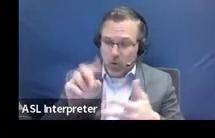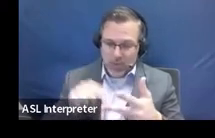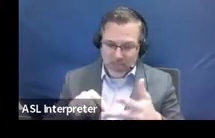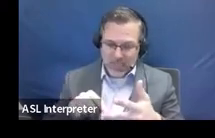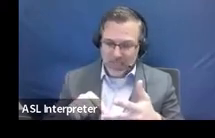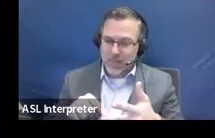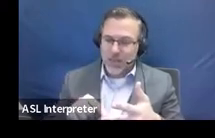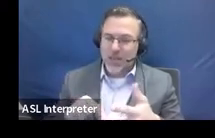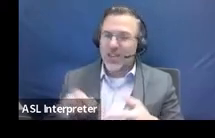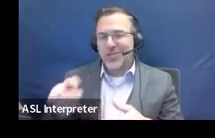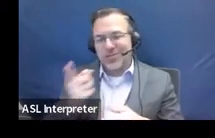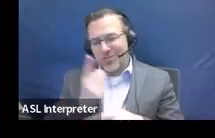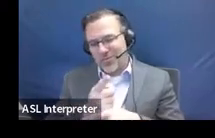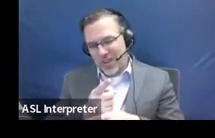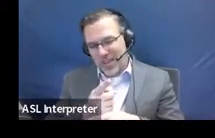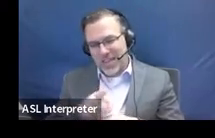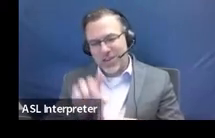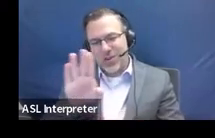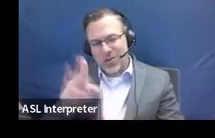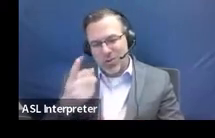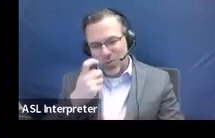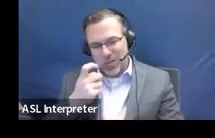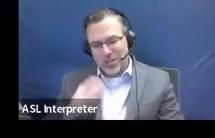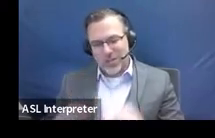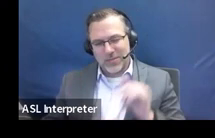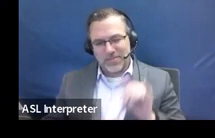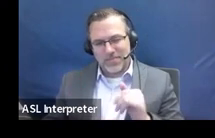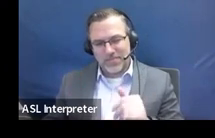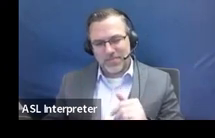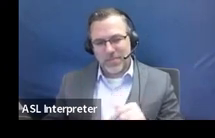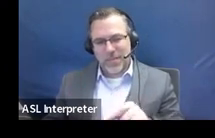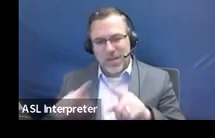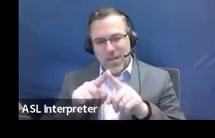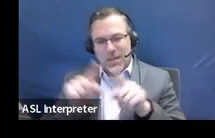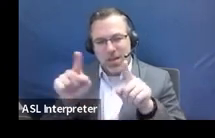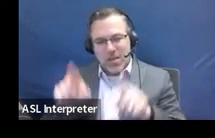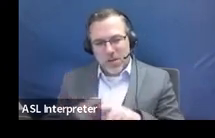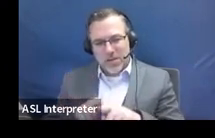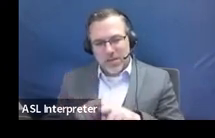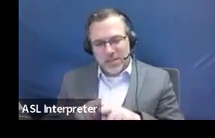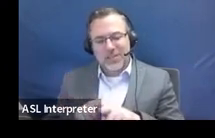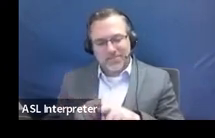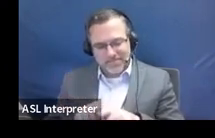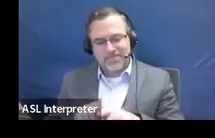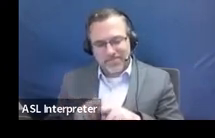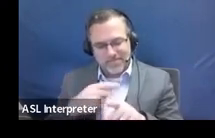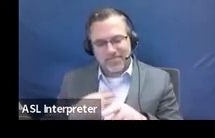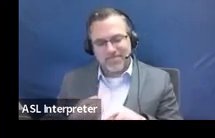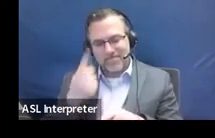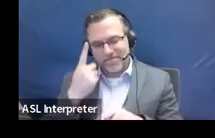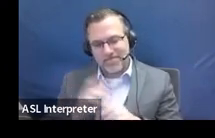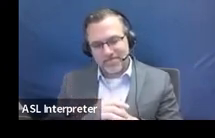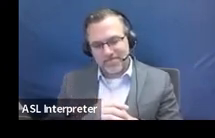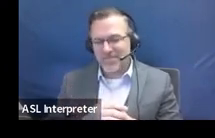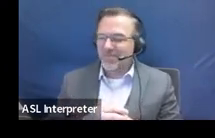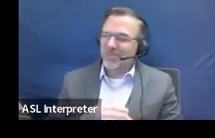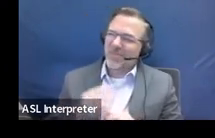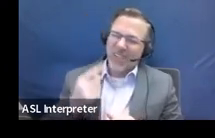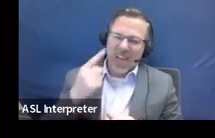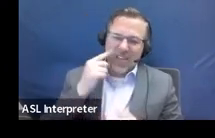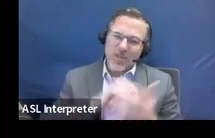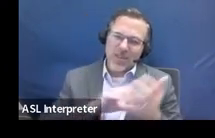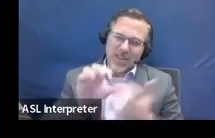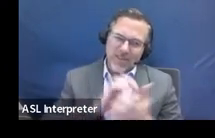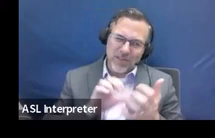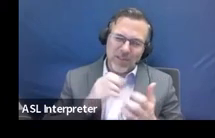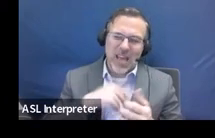lead to the question of those boxes. Definitely. Yes, I found it confusing. Yeah, I have another